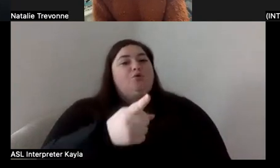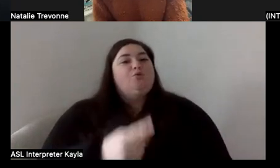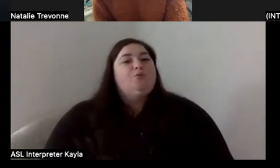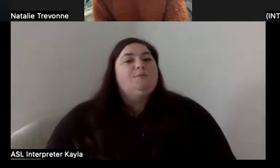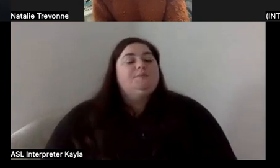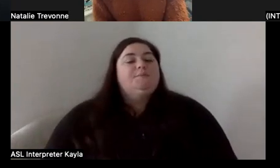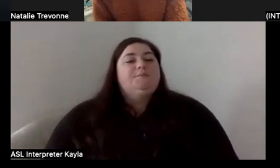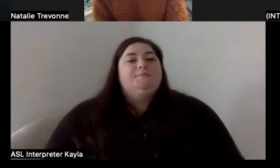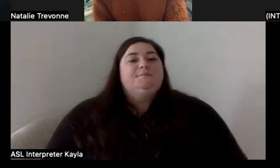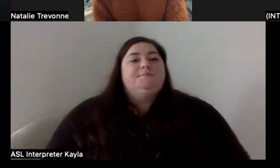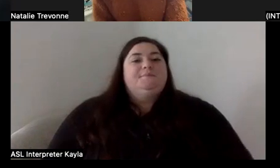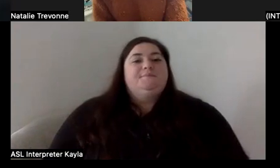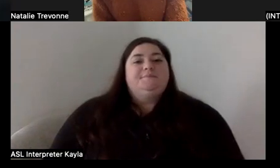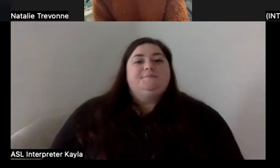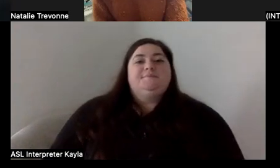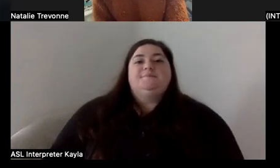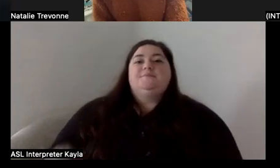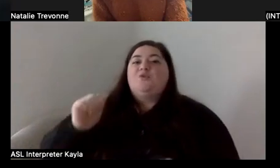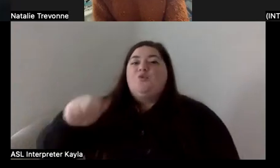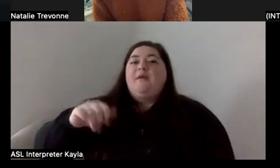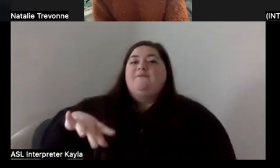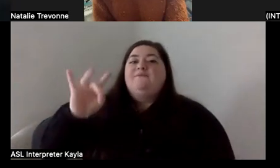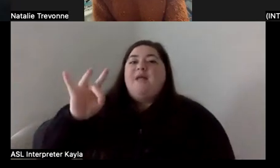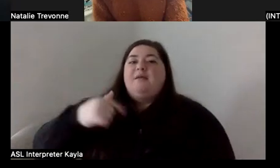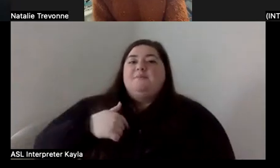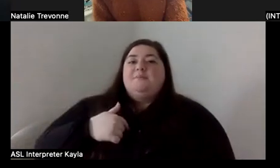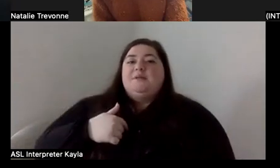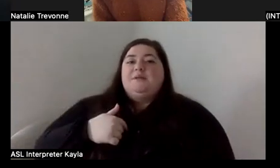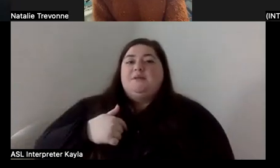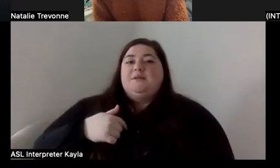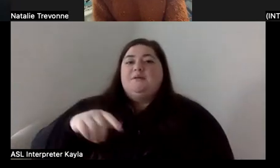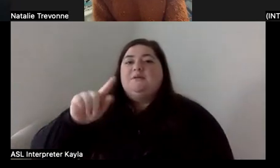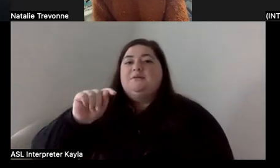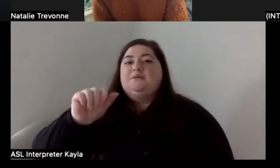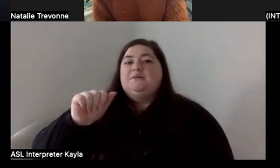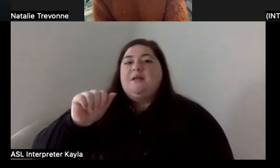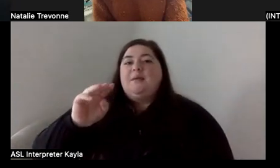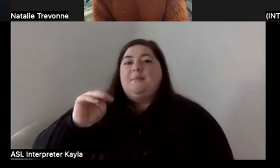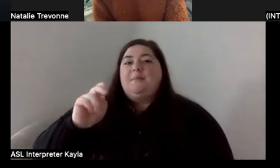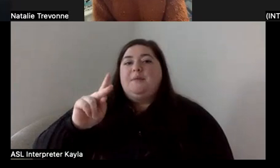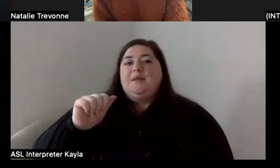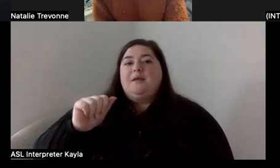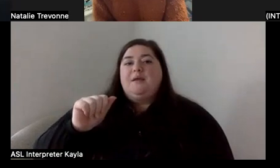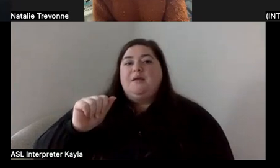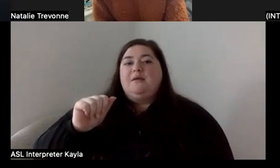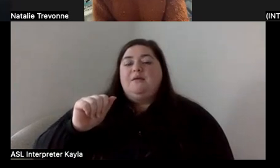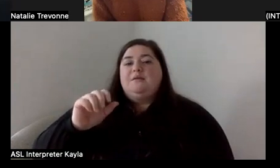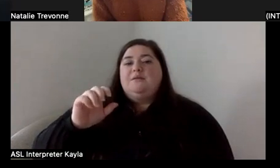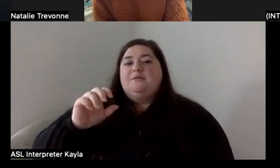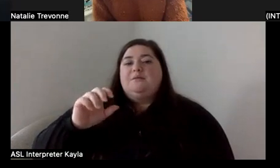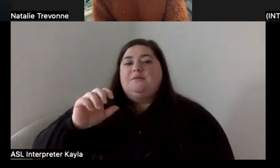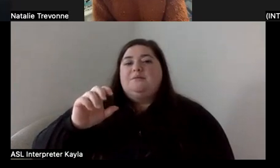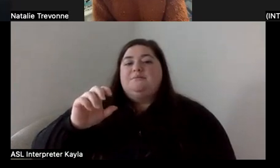Yeah. So you can find me at TamikaCentraSpruce.com.